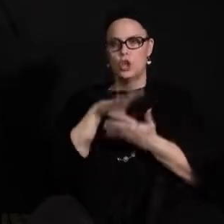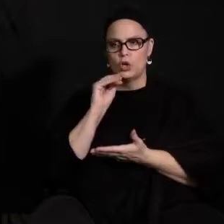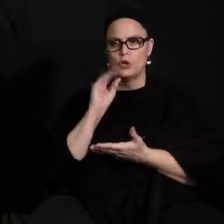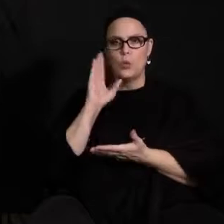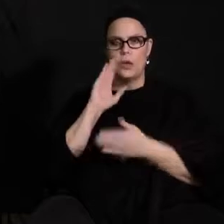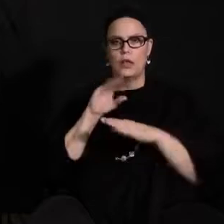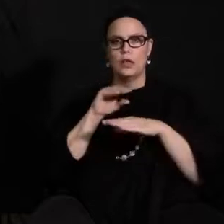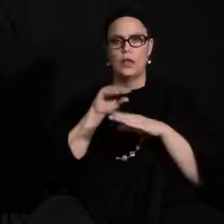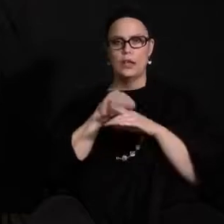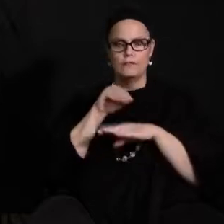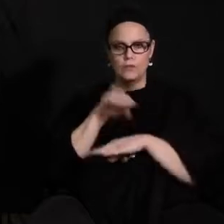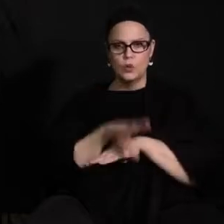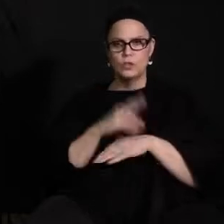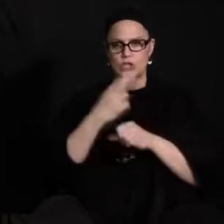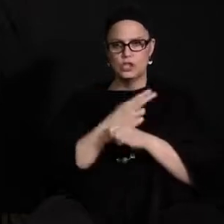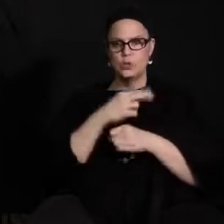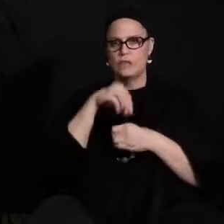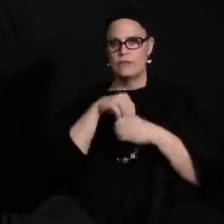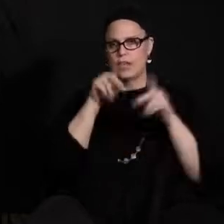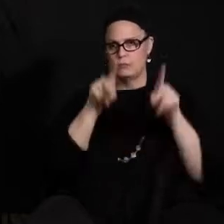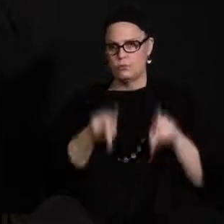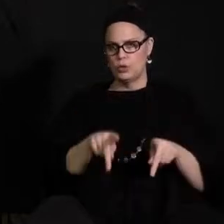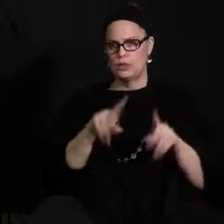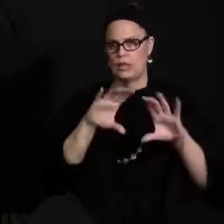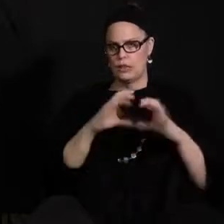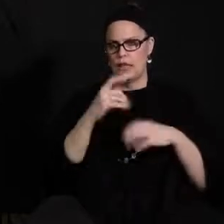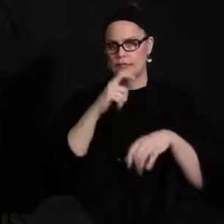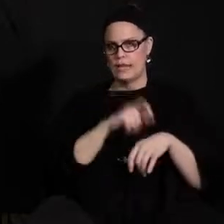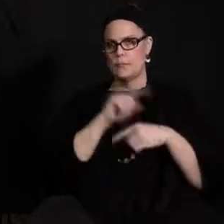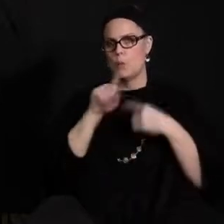-person class time when students return to the building?